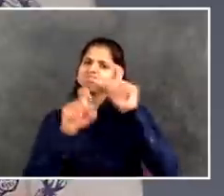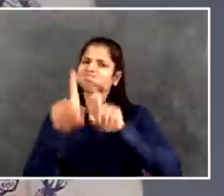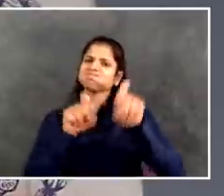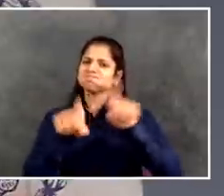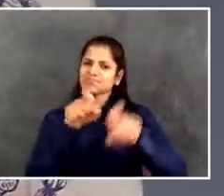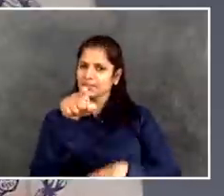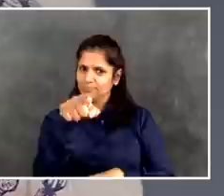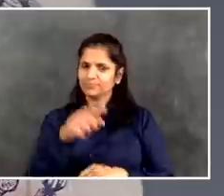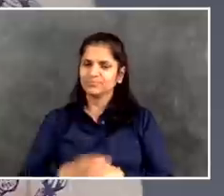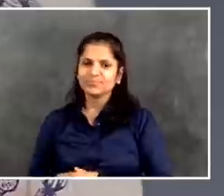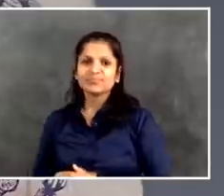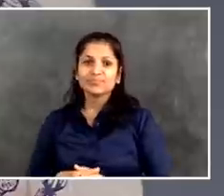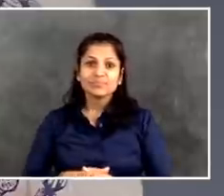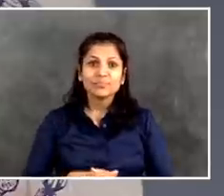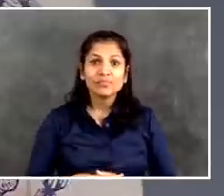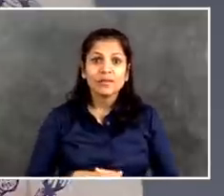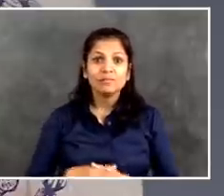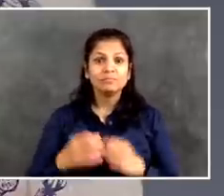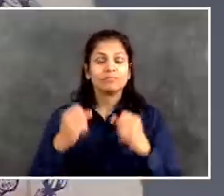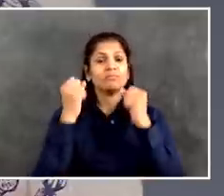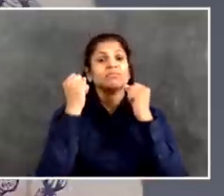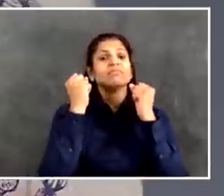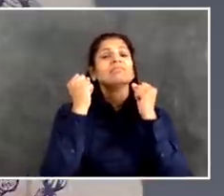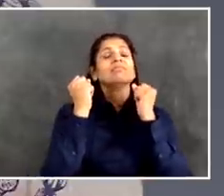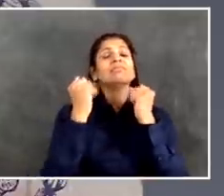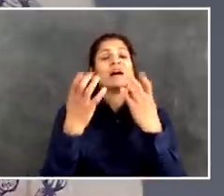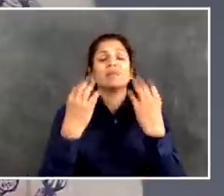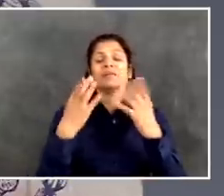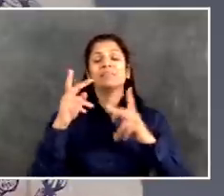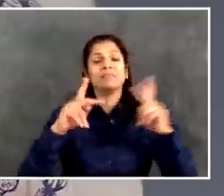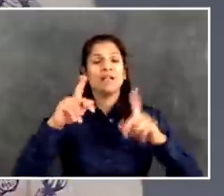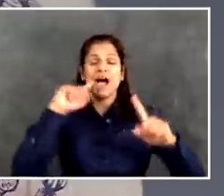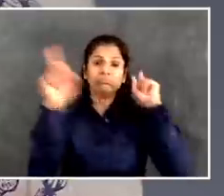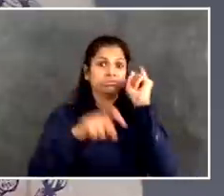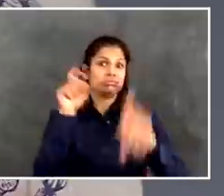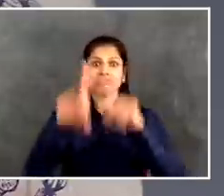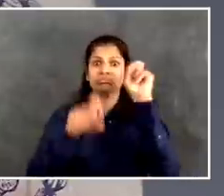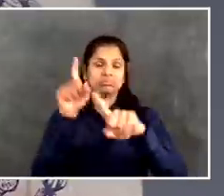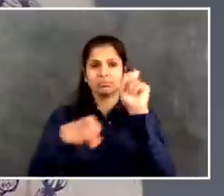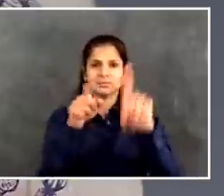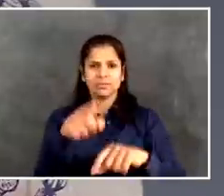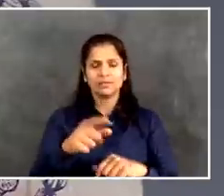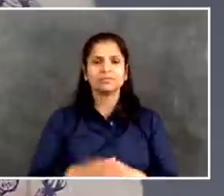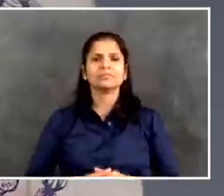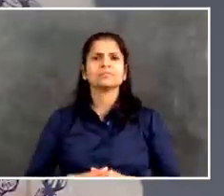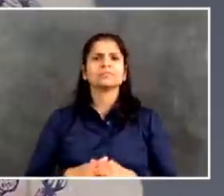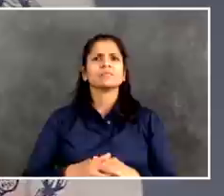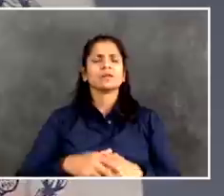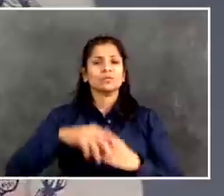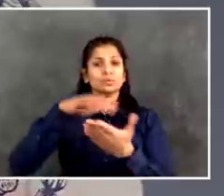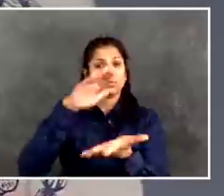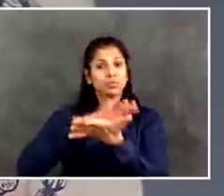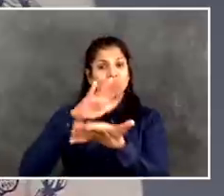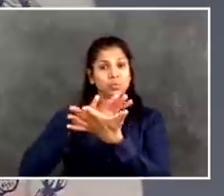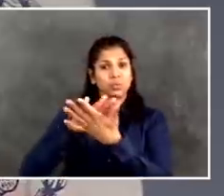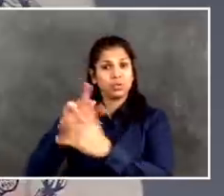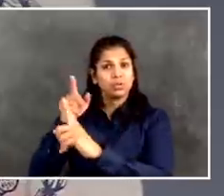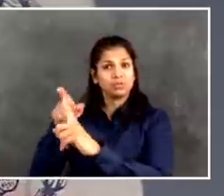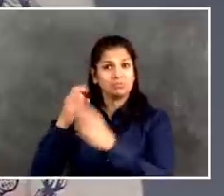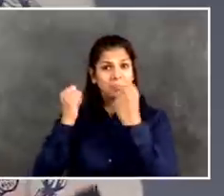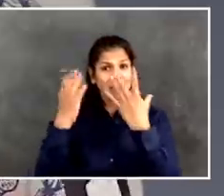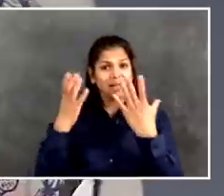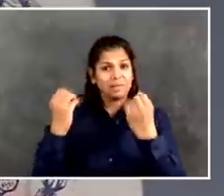you know, hearing from families who haven't received devices yet for school, the internet-capable devices. And we know that